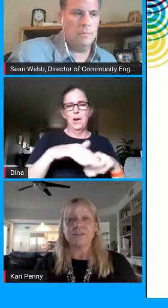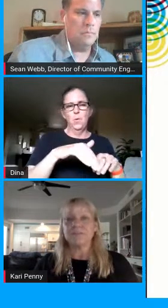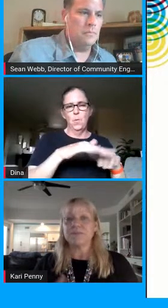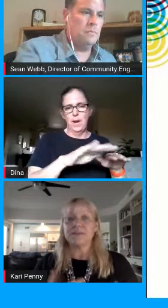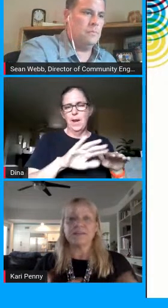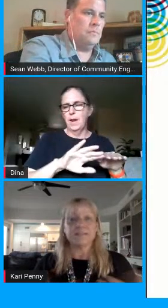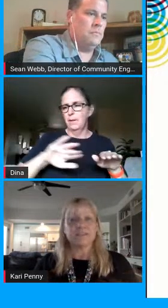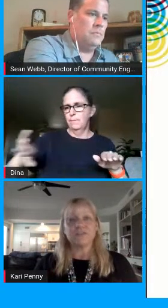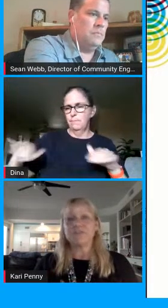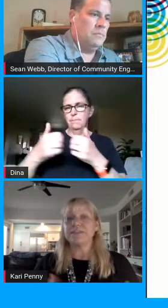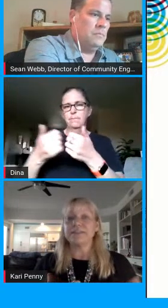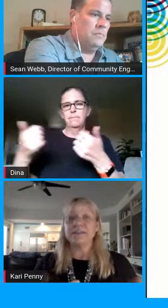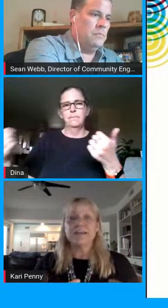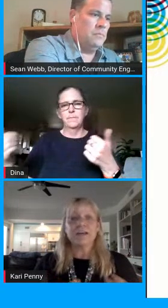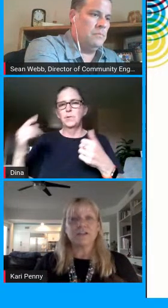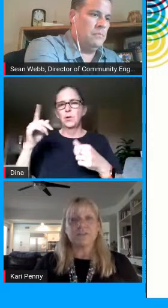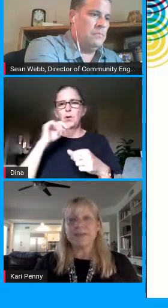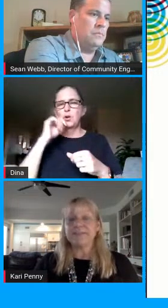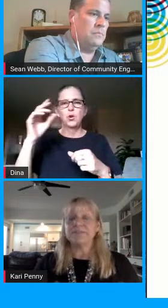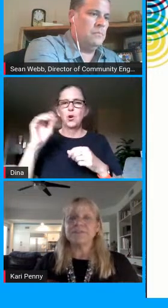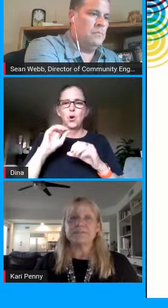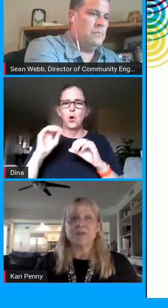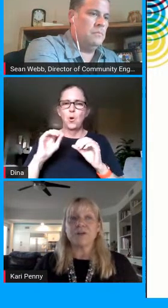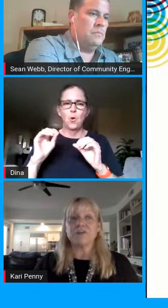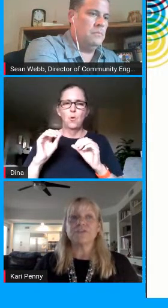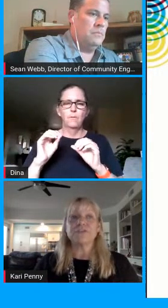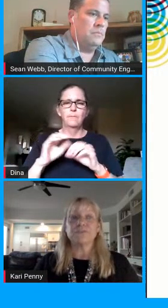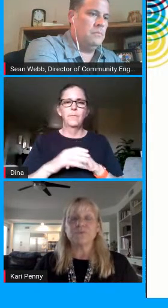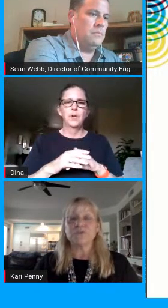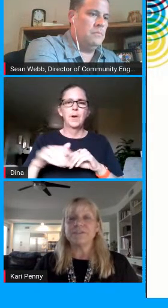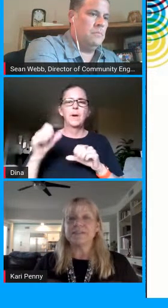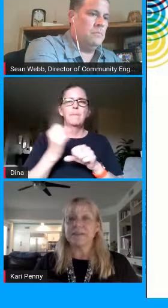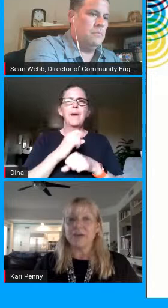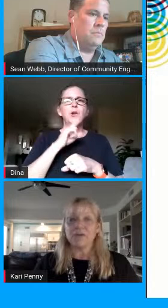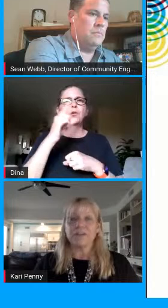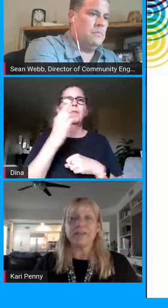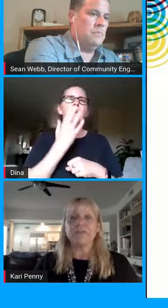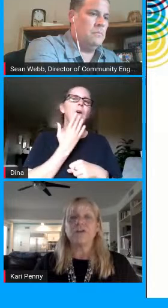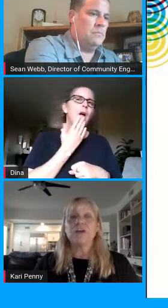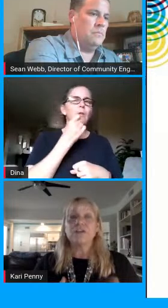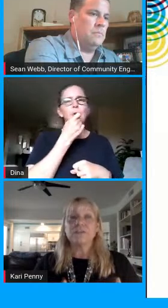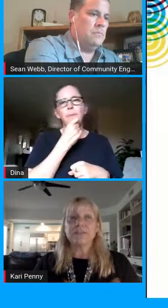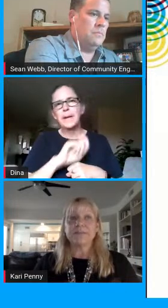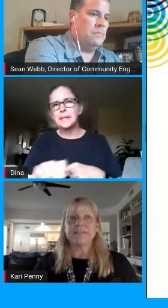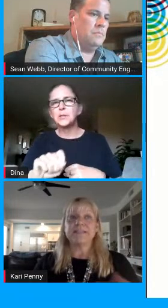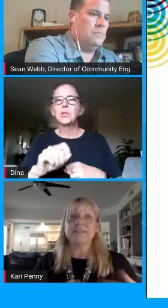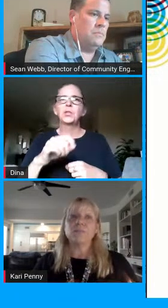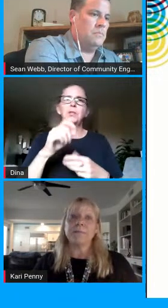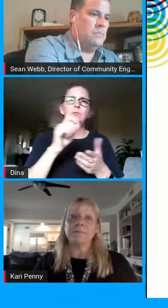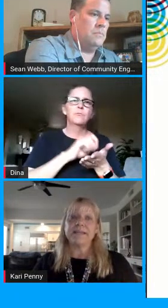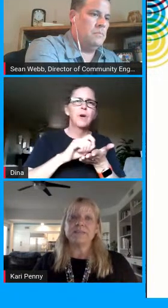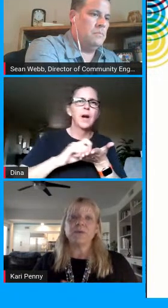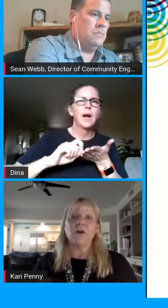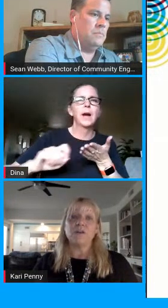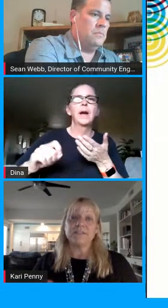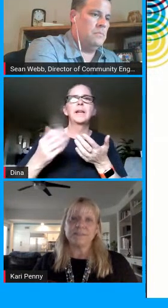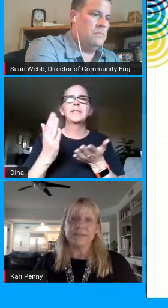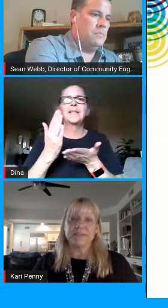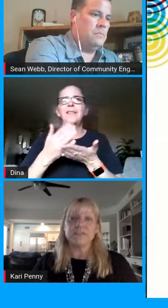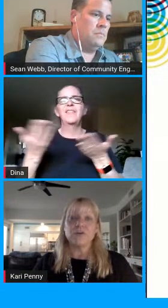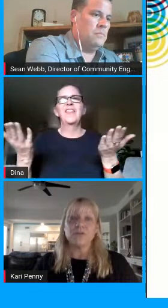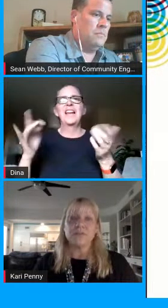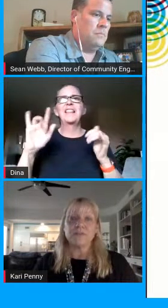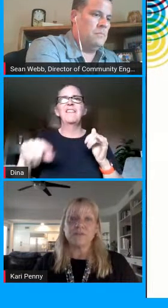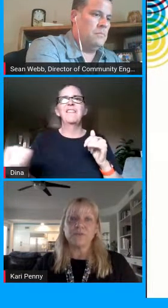materials with scissors and colored pencils and markers and rulers and a calculator those types of things in one place where all